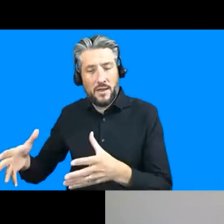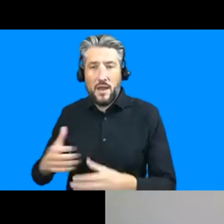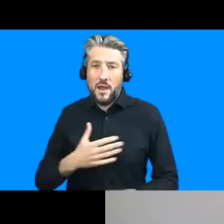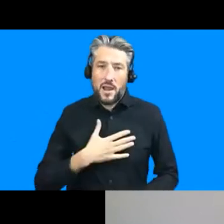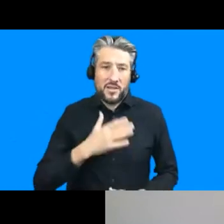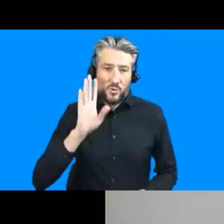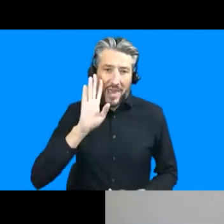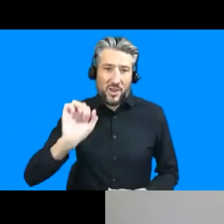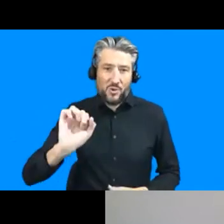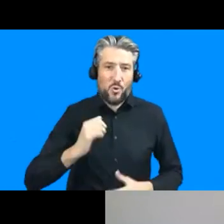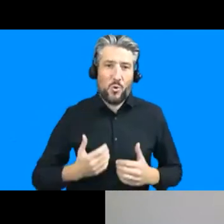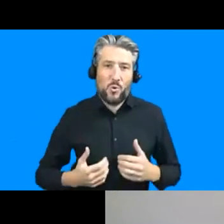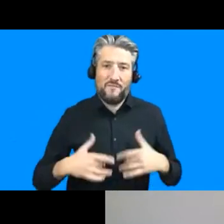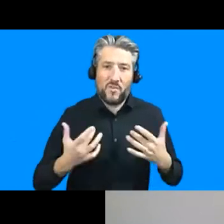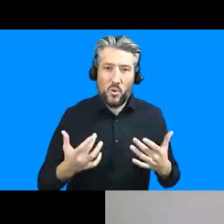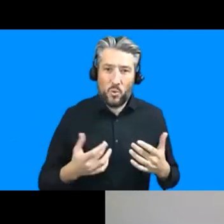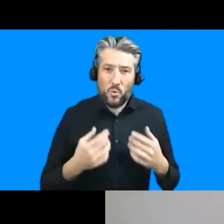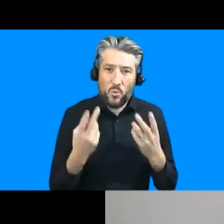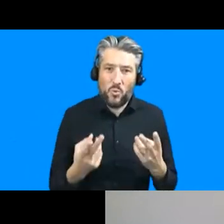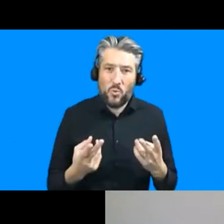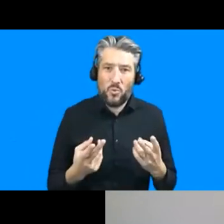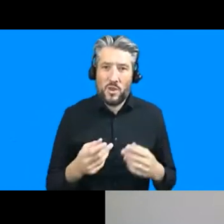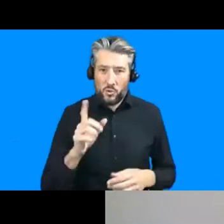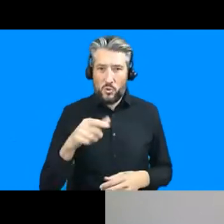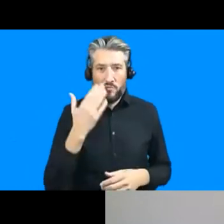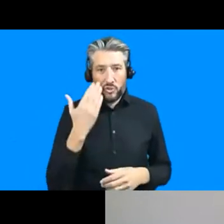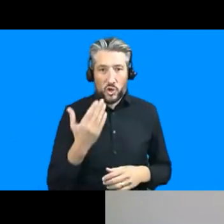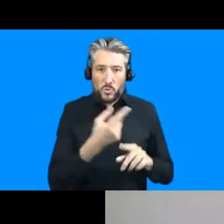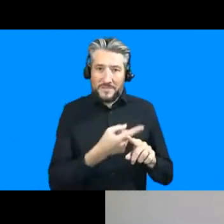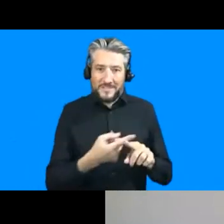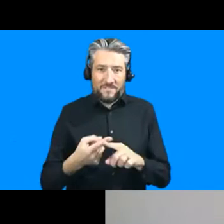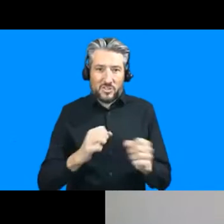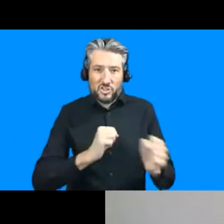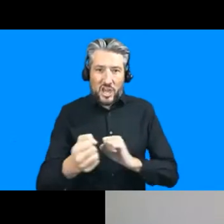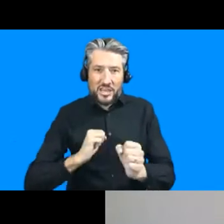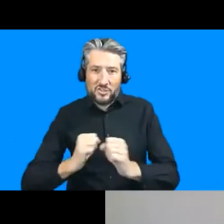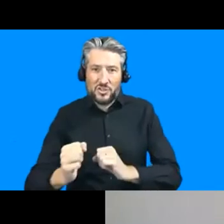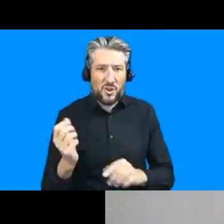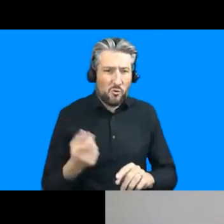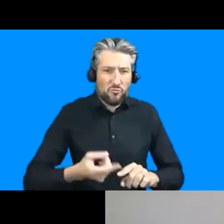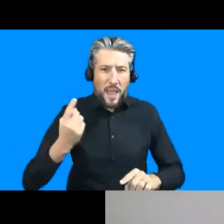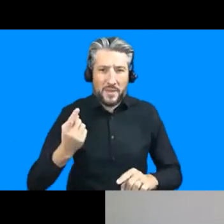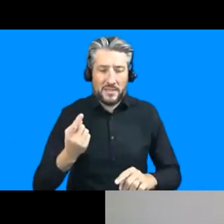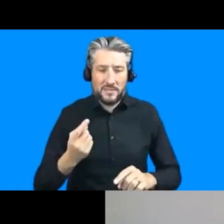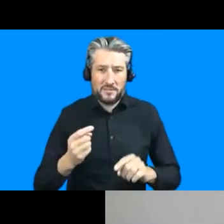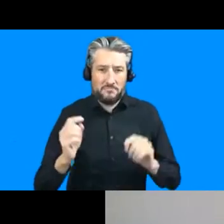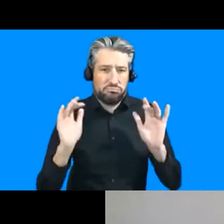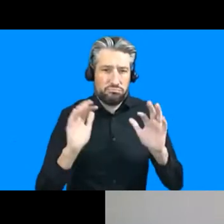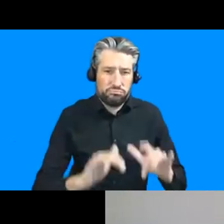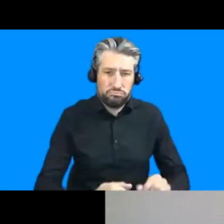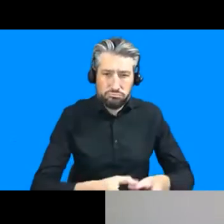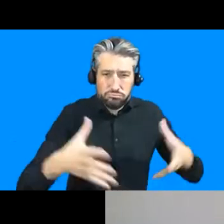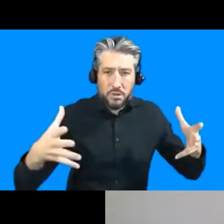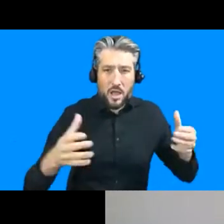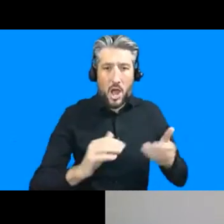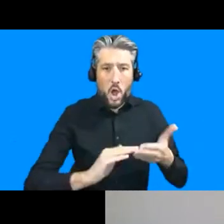showed us and indeed that all the panelists commented on about these this very rapid trend in urbanization is it something that one has to accept is